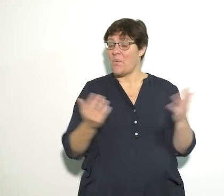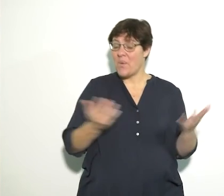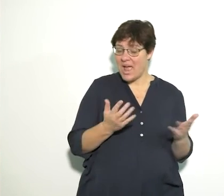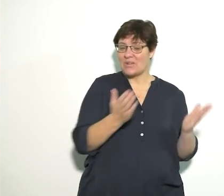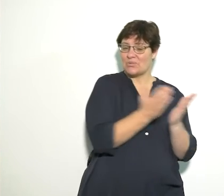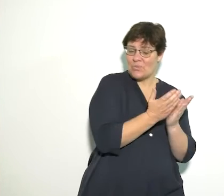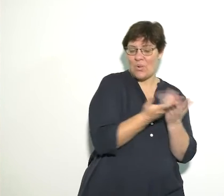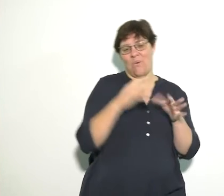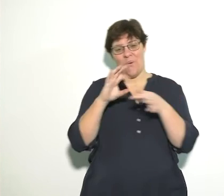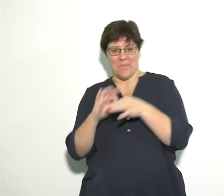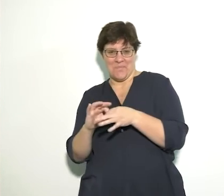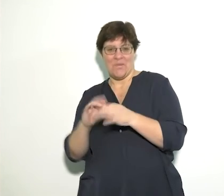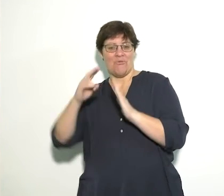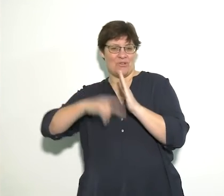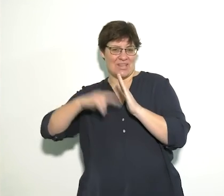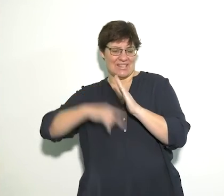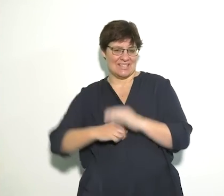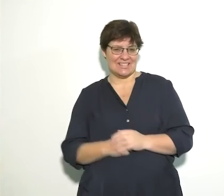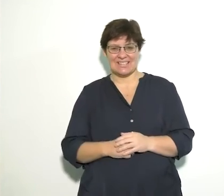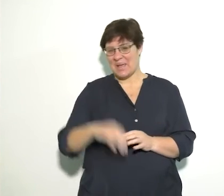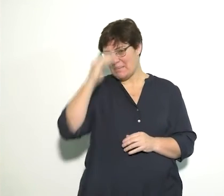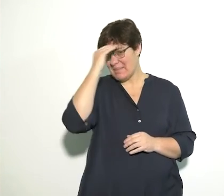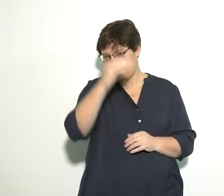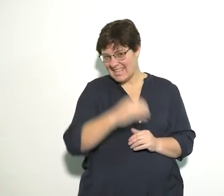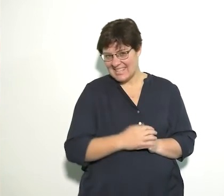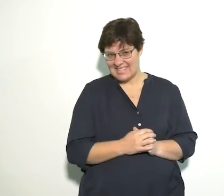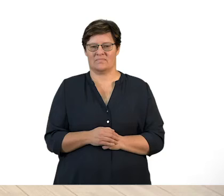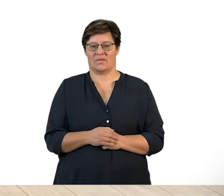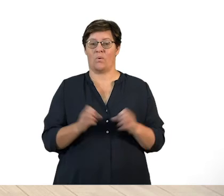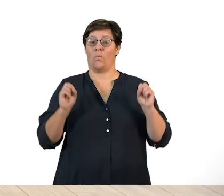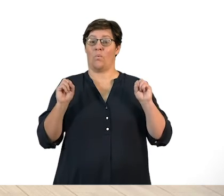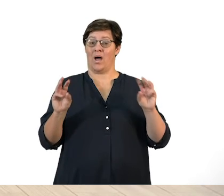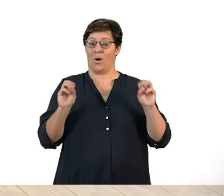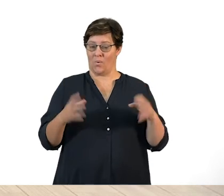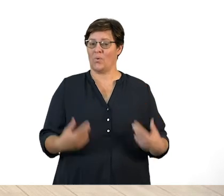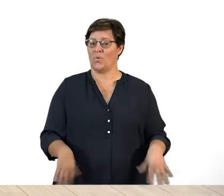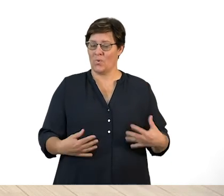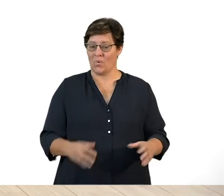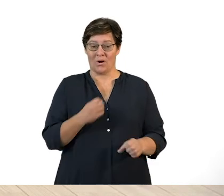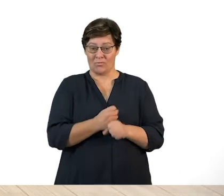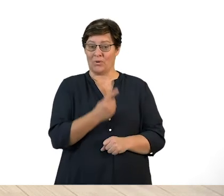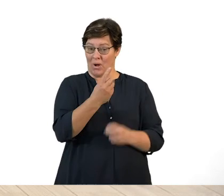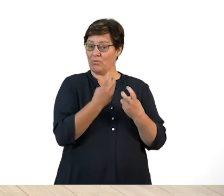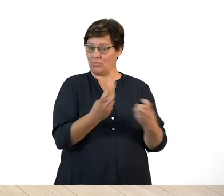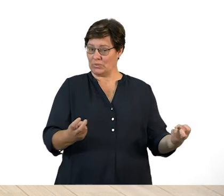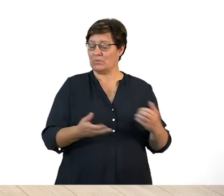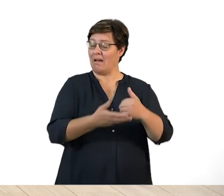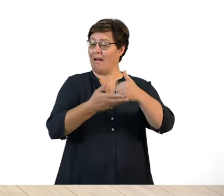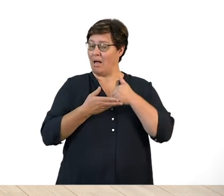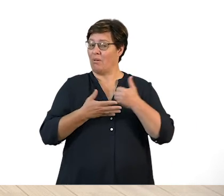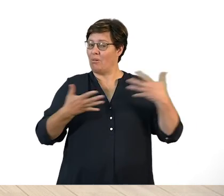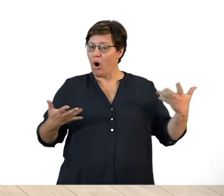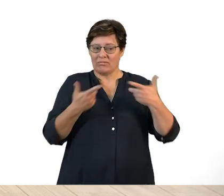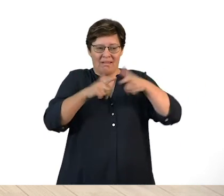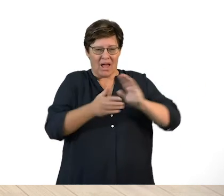at school or at home. Goodbye. Wow, that grade one resource really